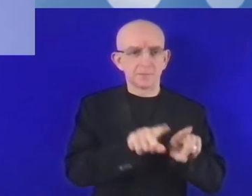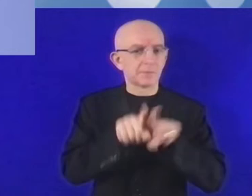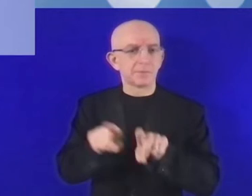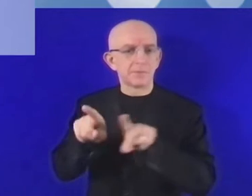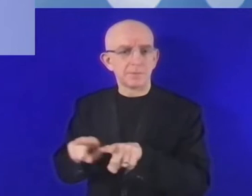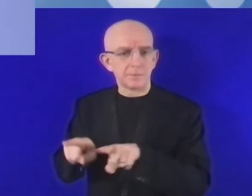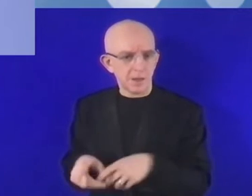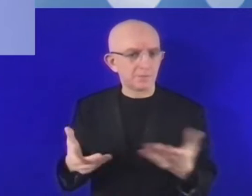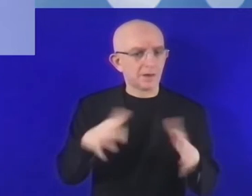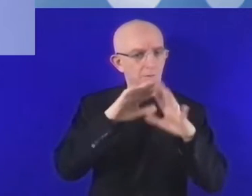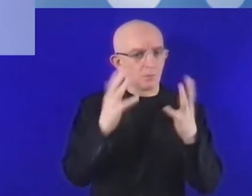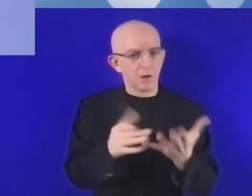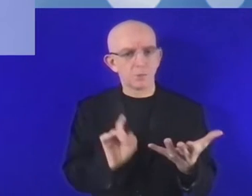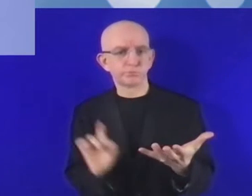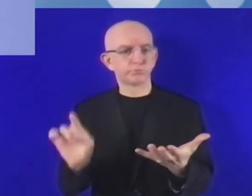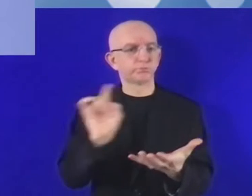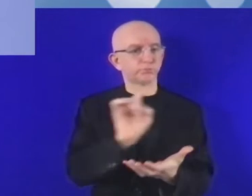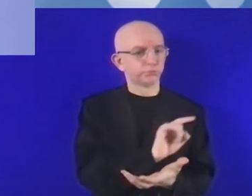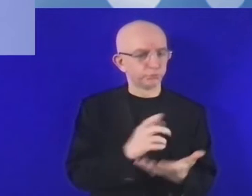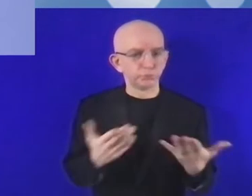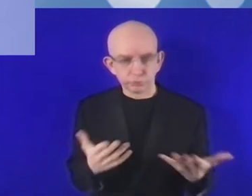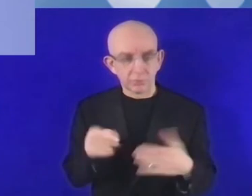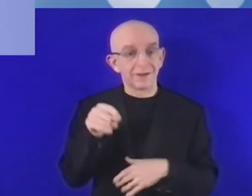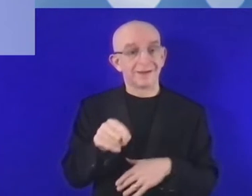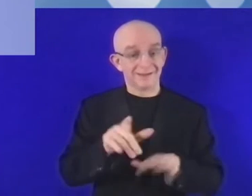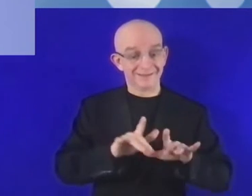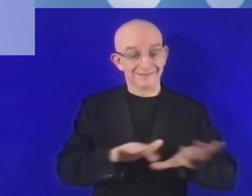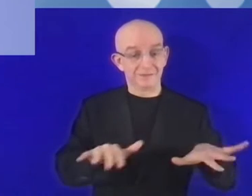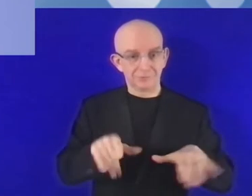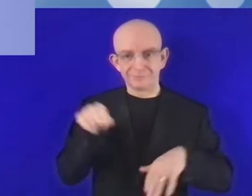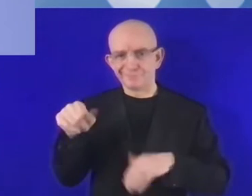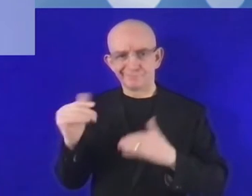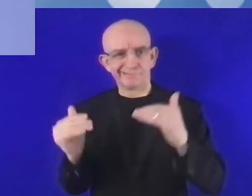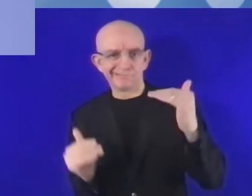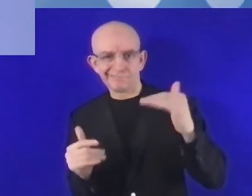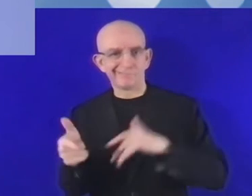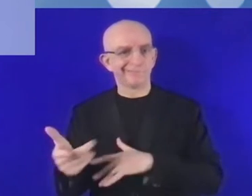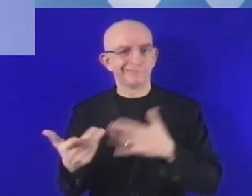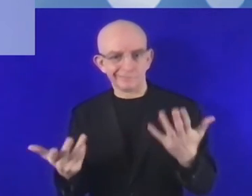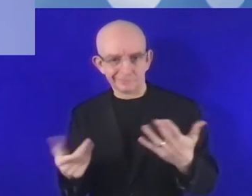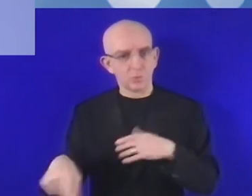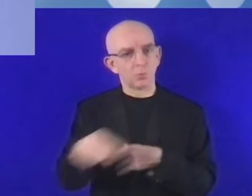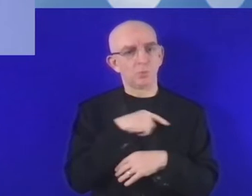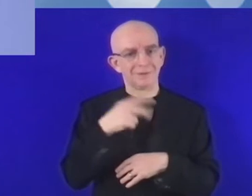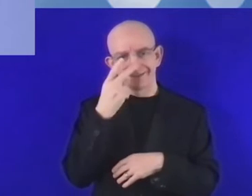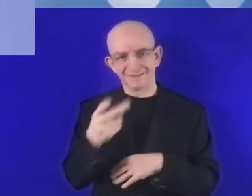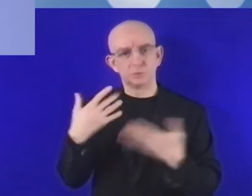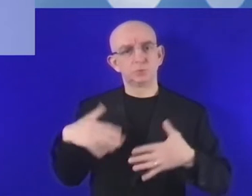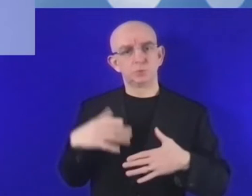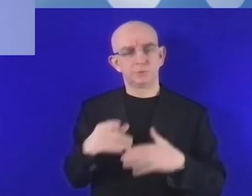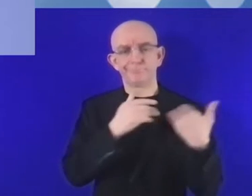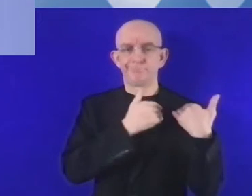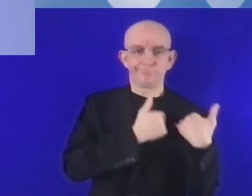are talking that a pivotal role of digitalization is an enabler of innovation and sustainable